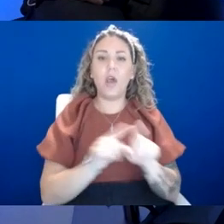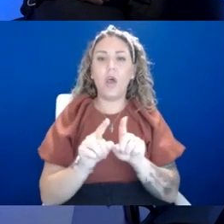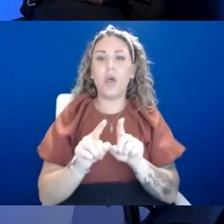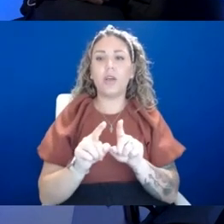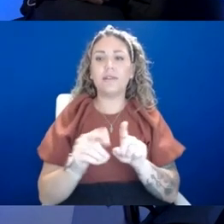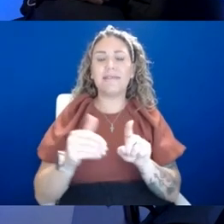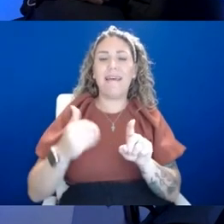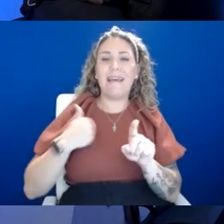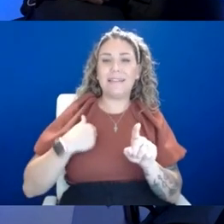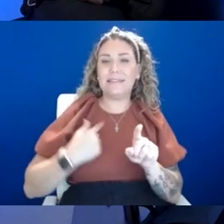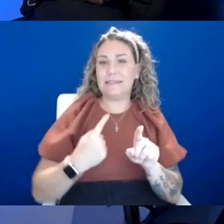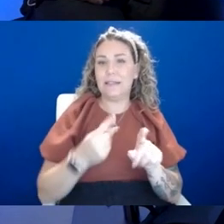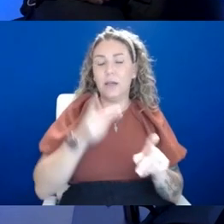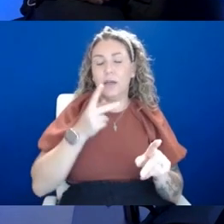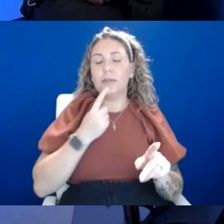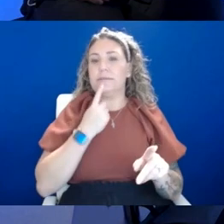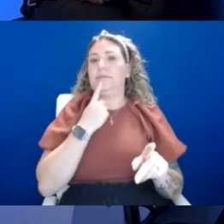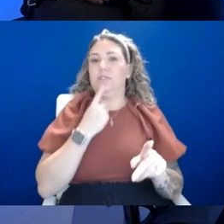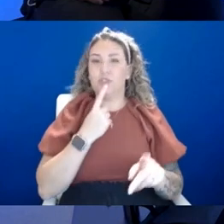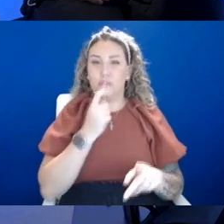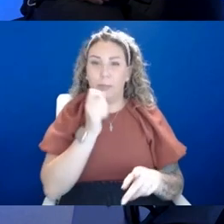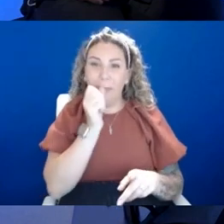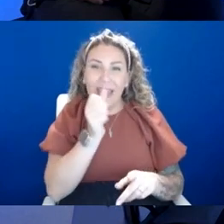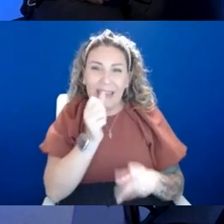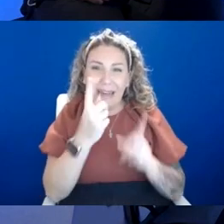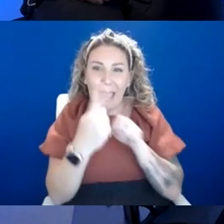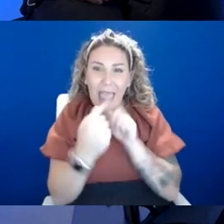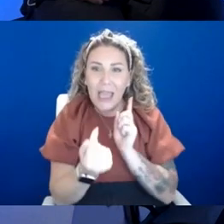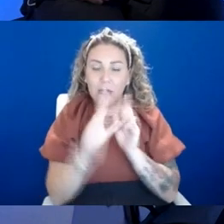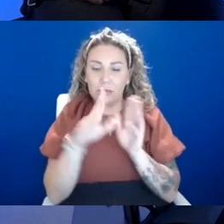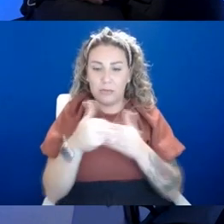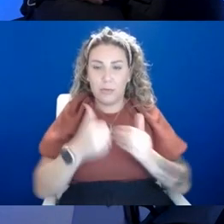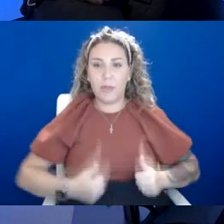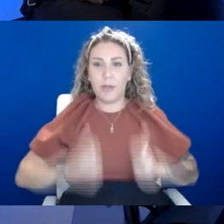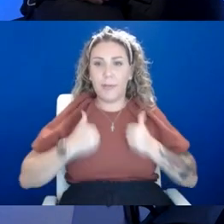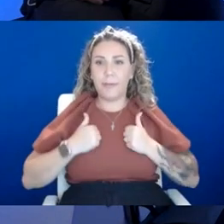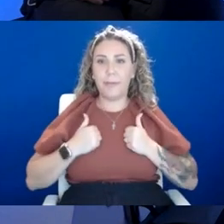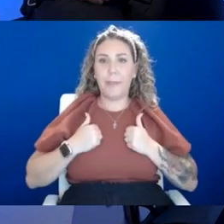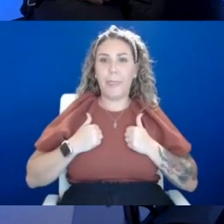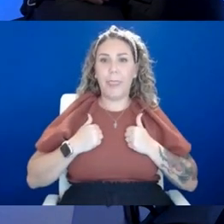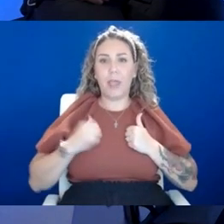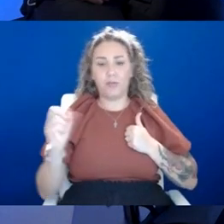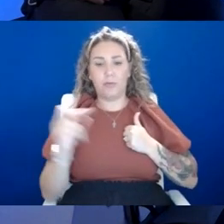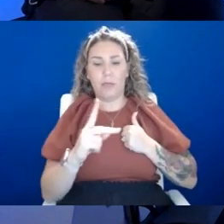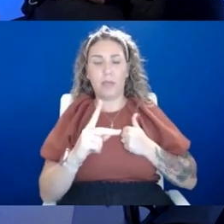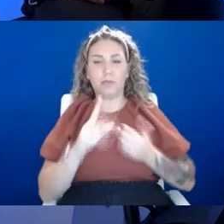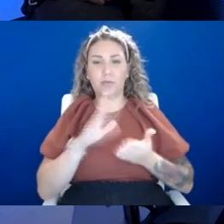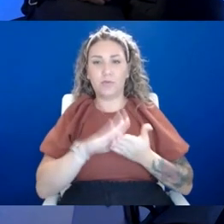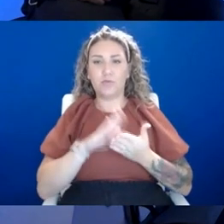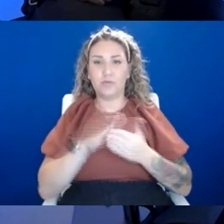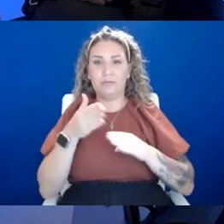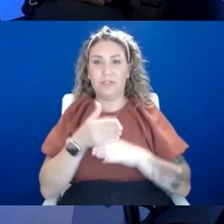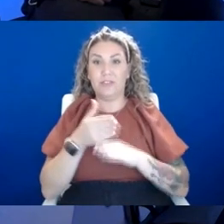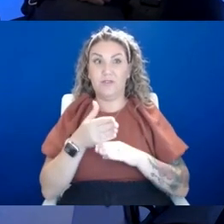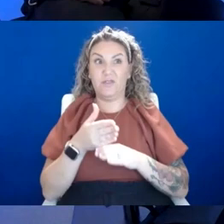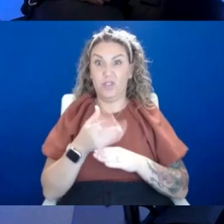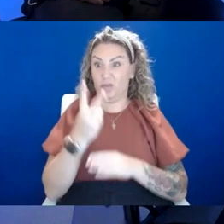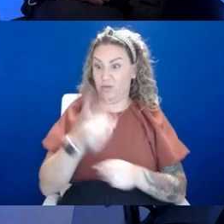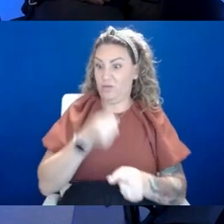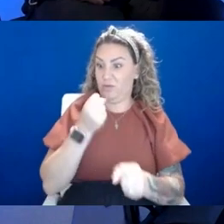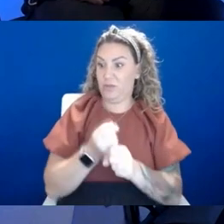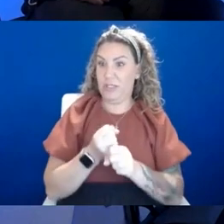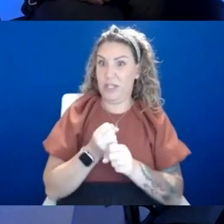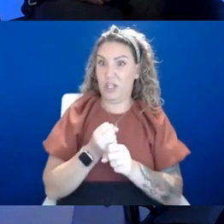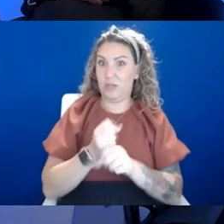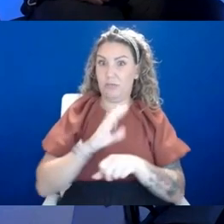uh, that she's had her, yeah, that she's had her whole life. She has just gone back to school in person after two years of virtual school and her anxiety mood swings